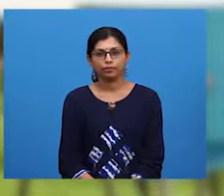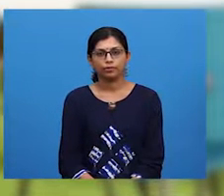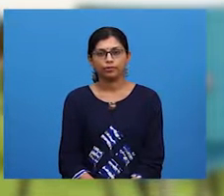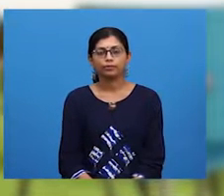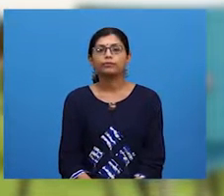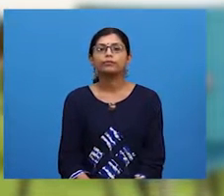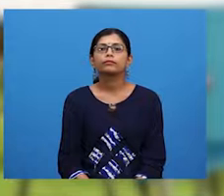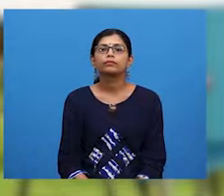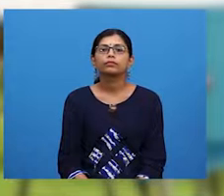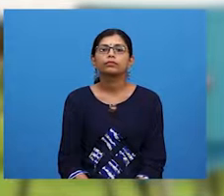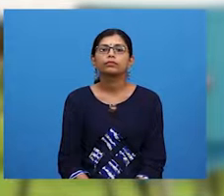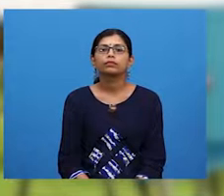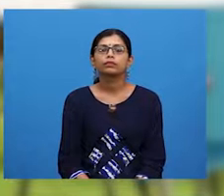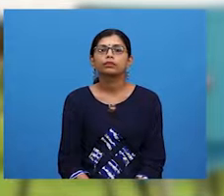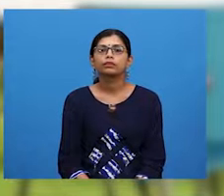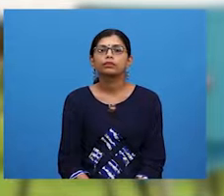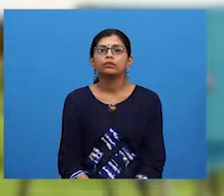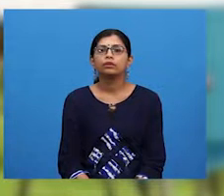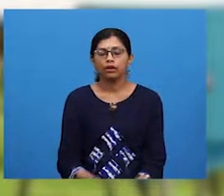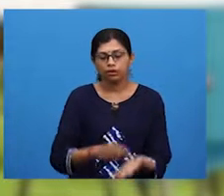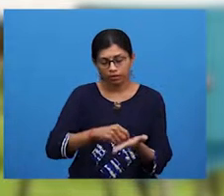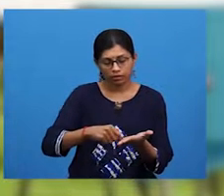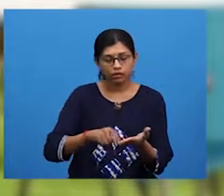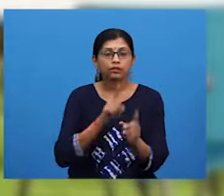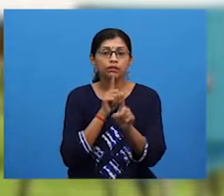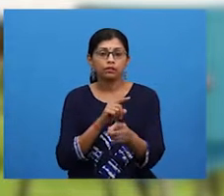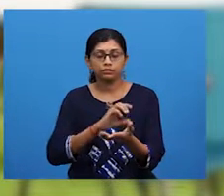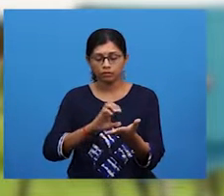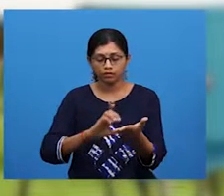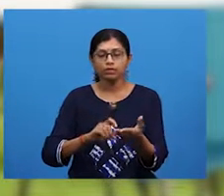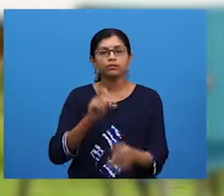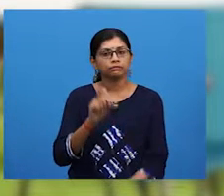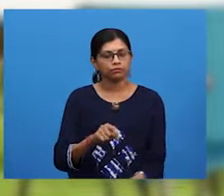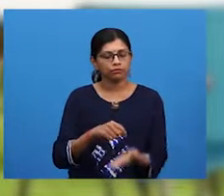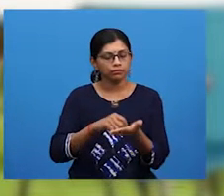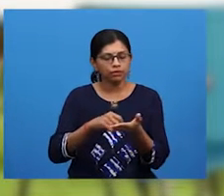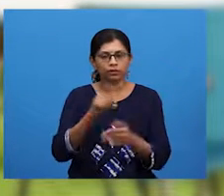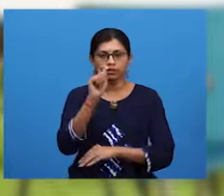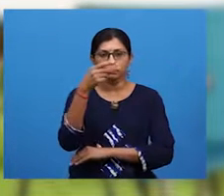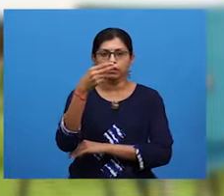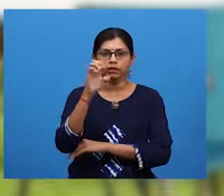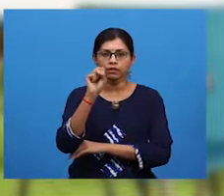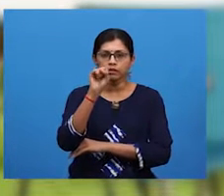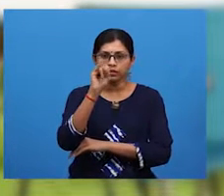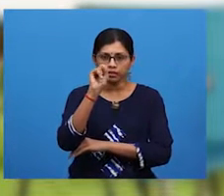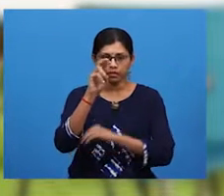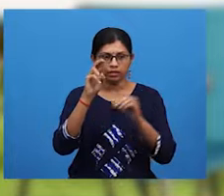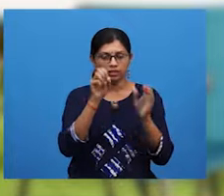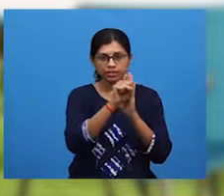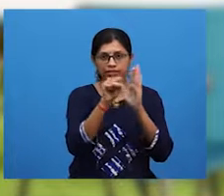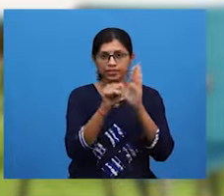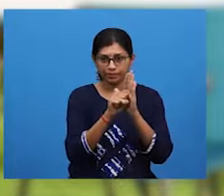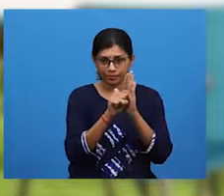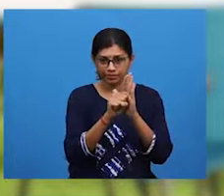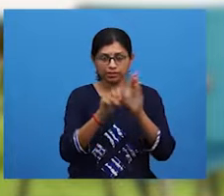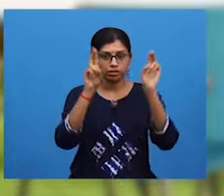When writing your response essay, you need to write your thesis statement, half